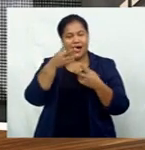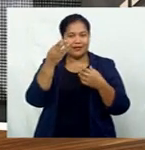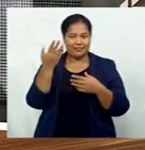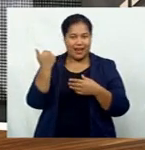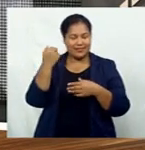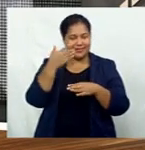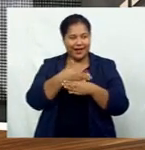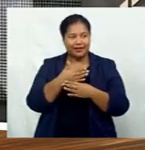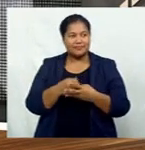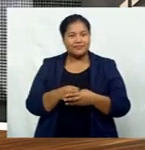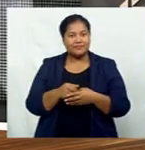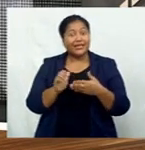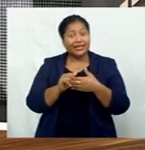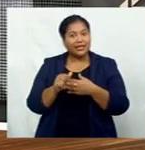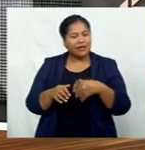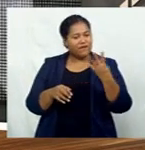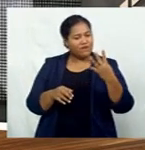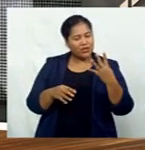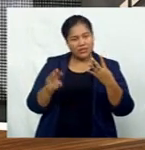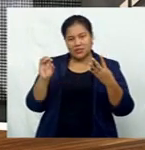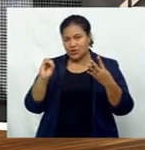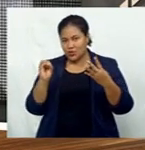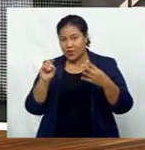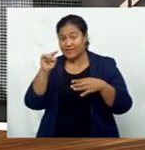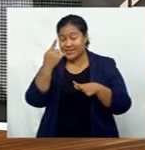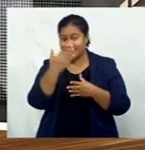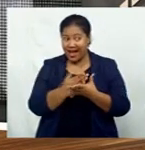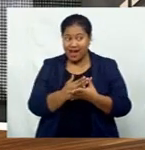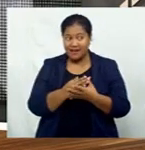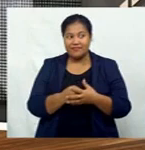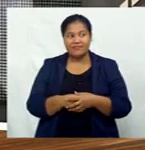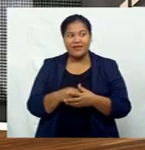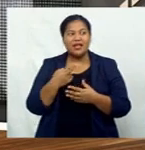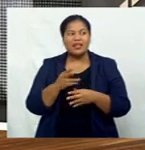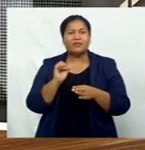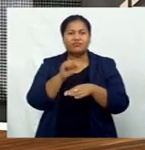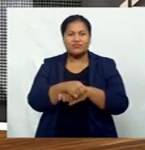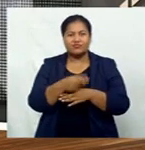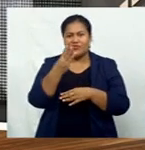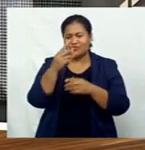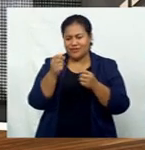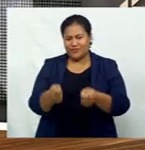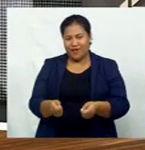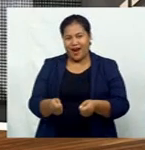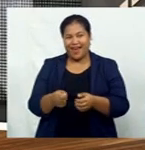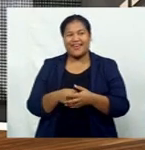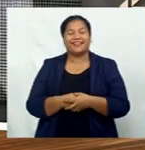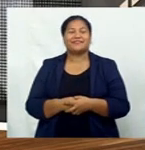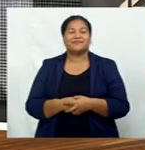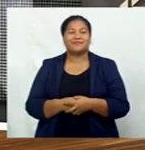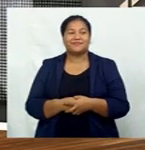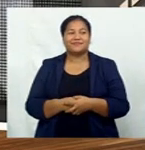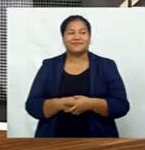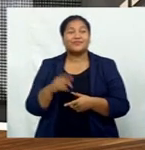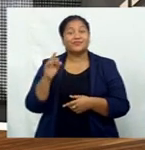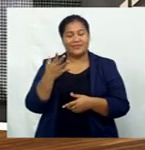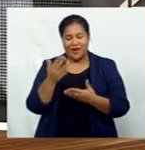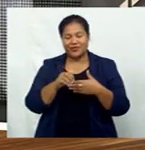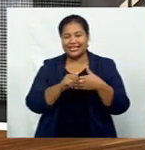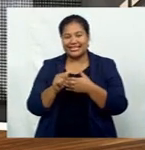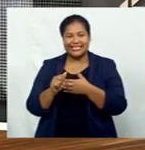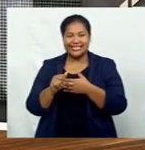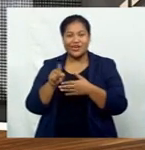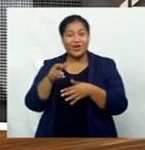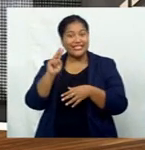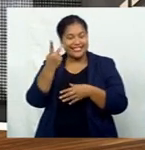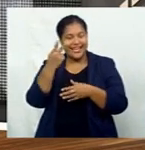Roosters led 14-0 late in the first half then had to endure a three-try comeback from the Red V who claimed the lead midway through